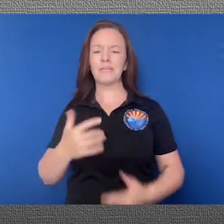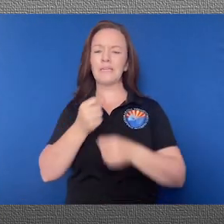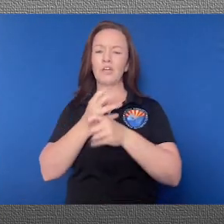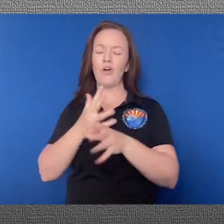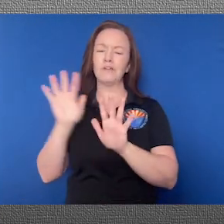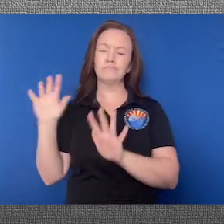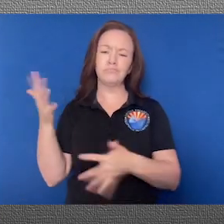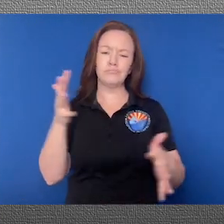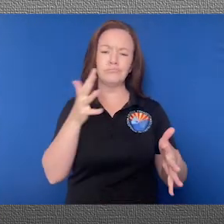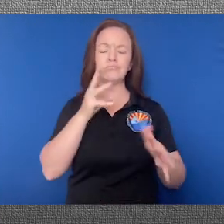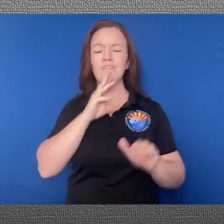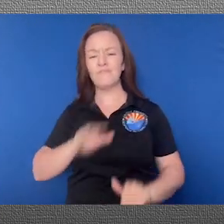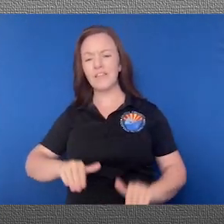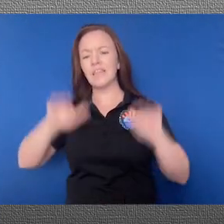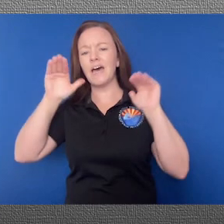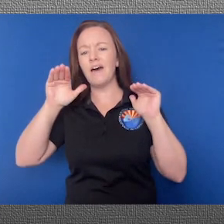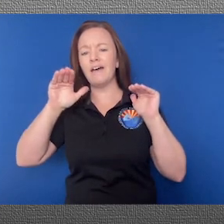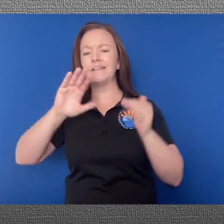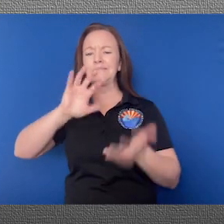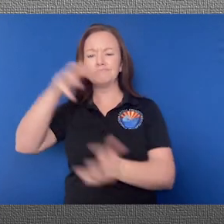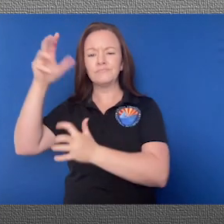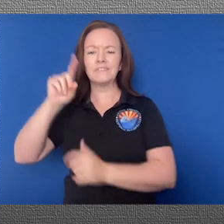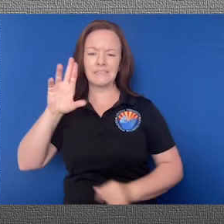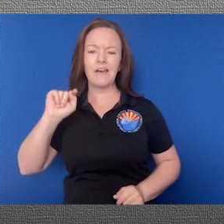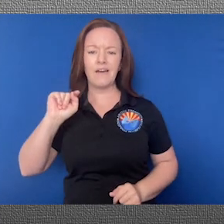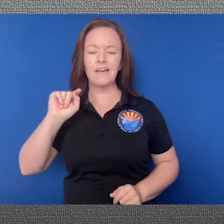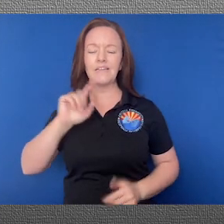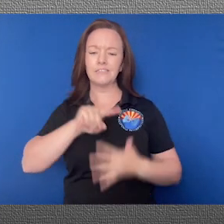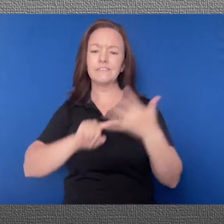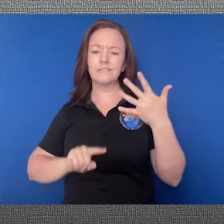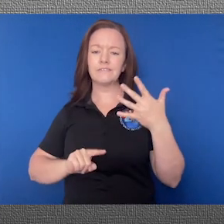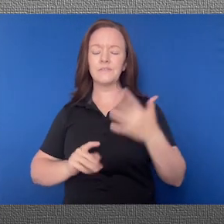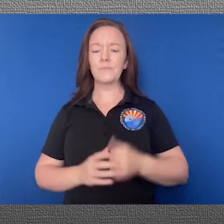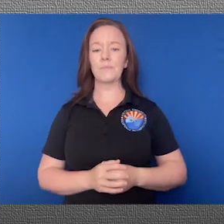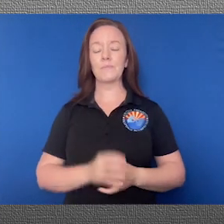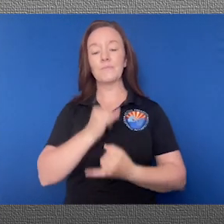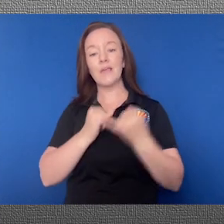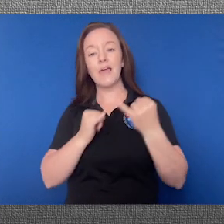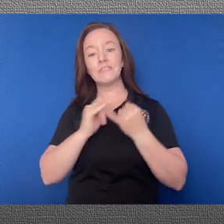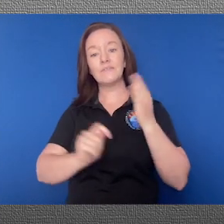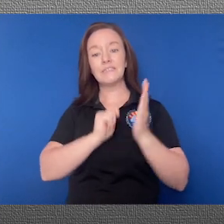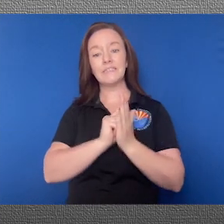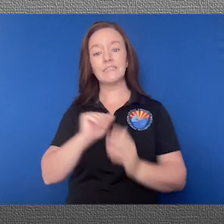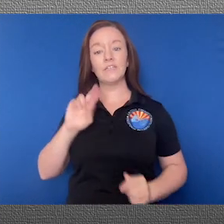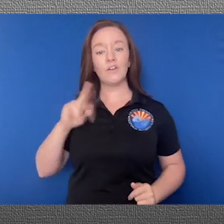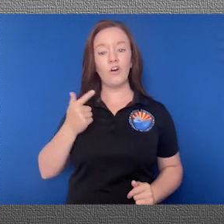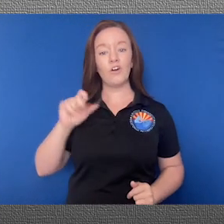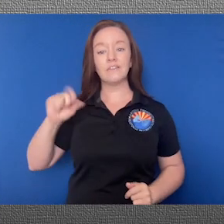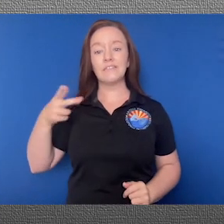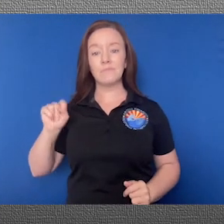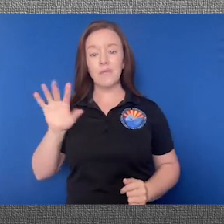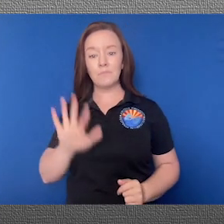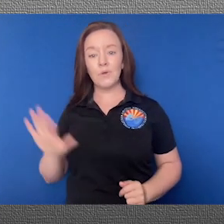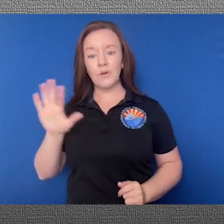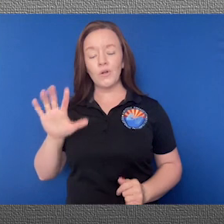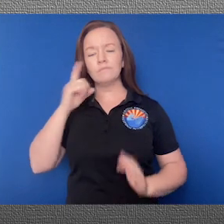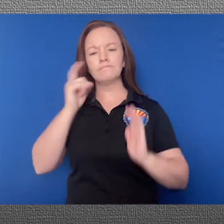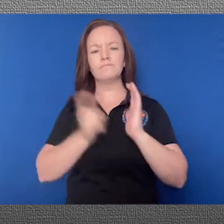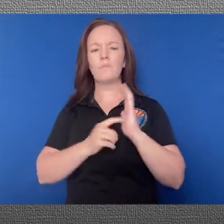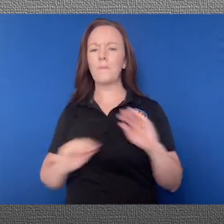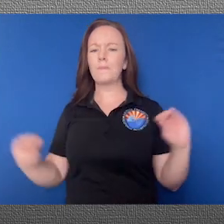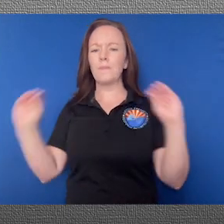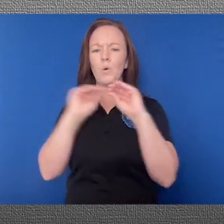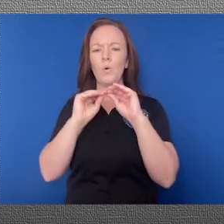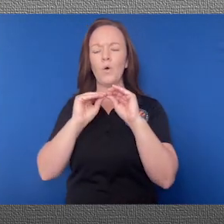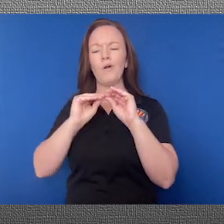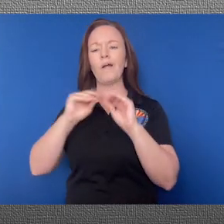isolated flash flooding. As we transition to the latter half of the monsoon season in August and September, we see more of